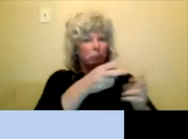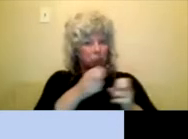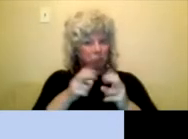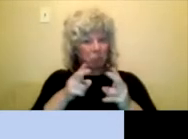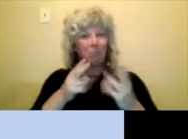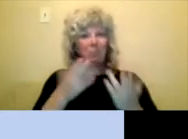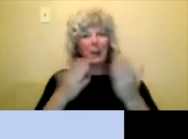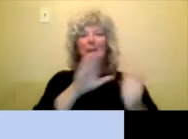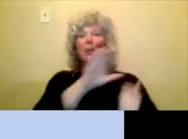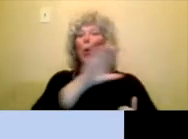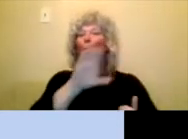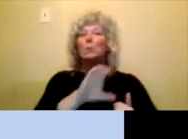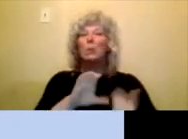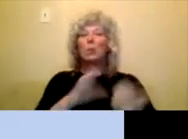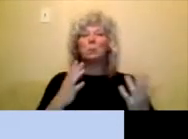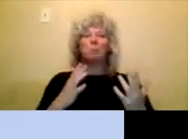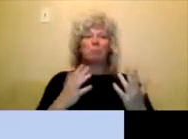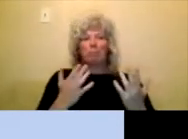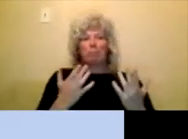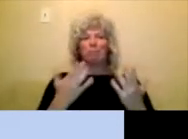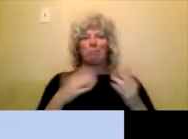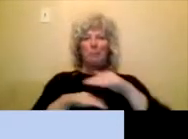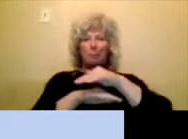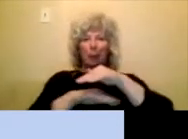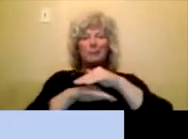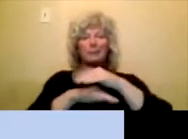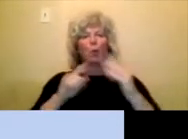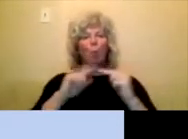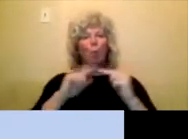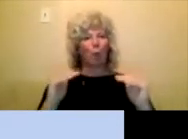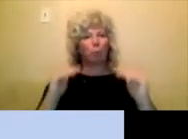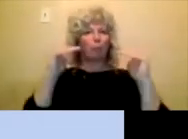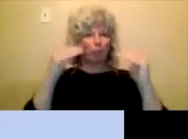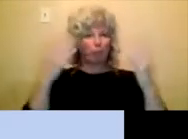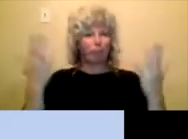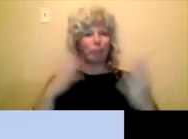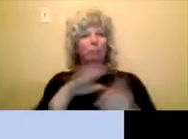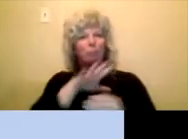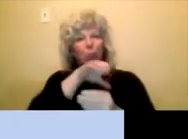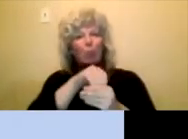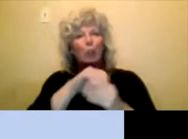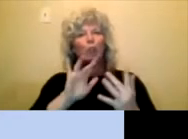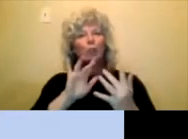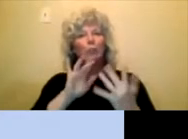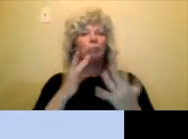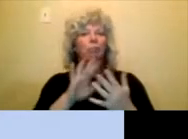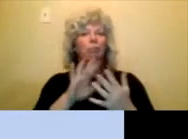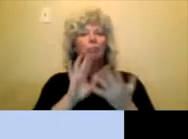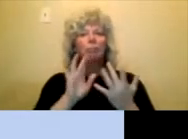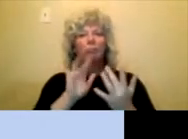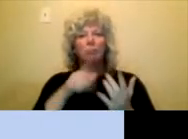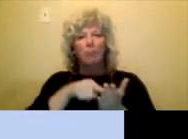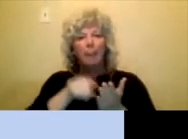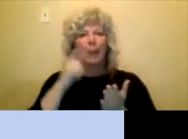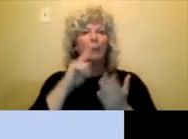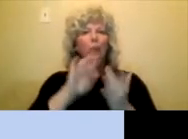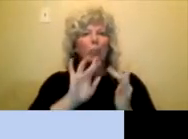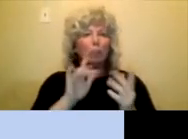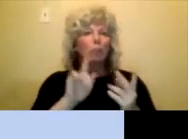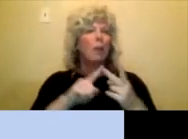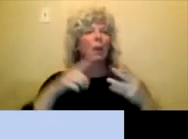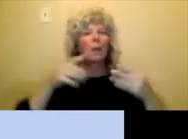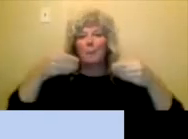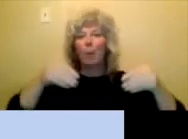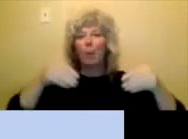Zoom, to cover, you know, internet costs and that sort of thing. Marketing outreach, making